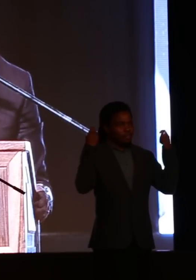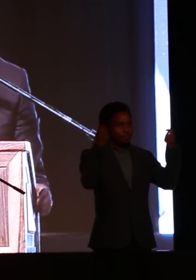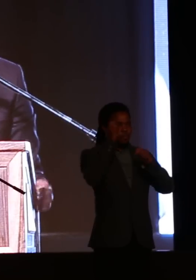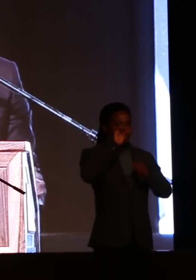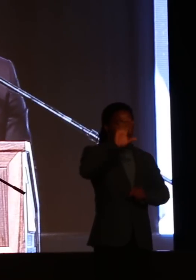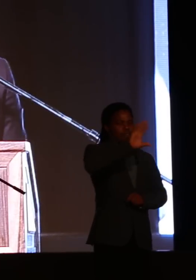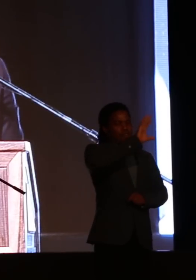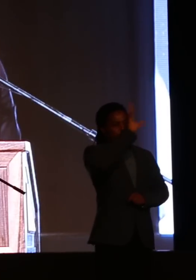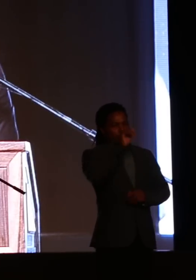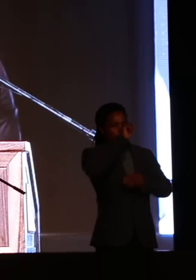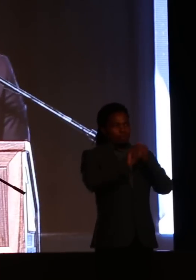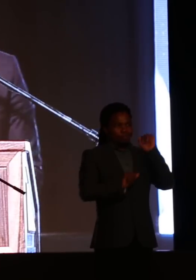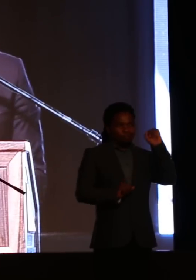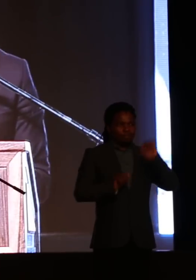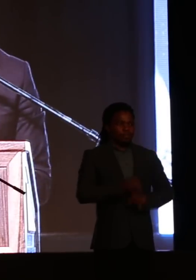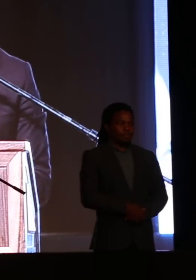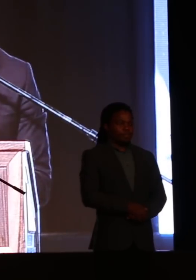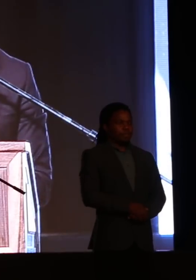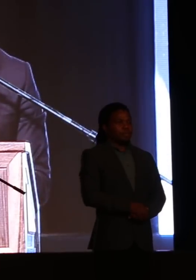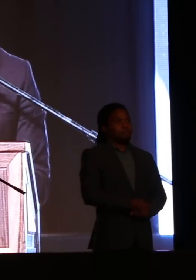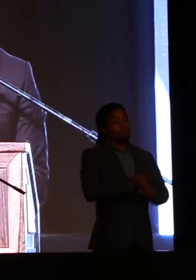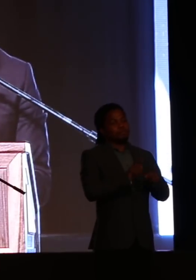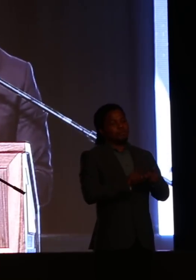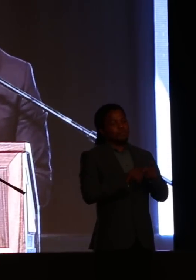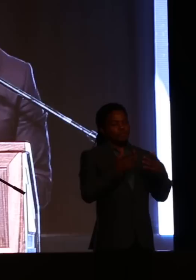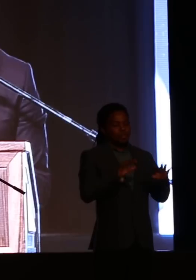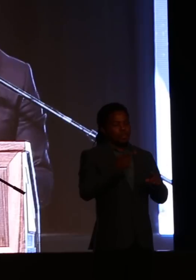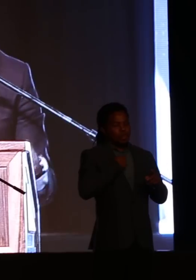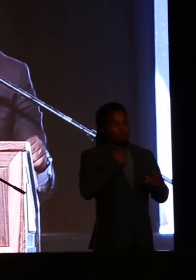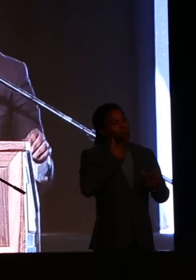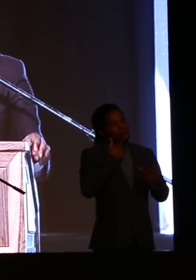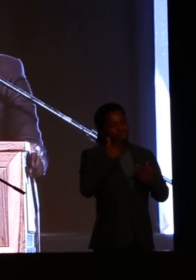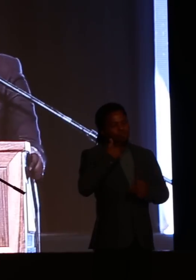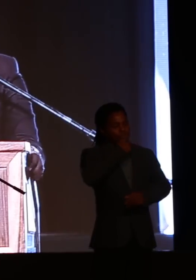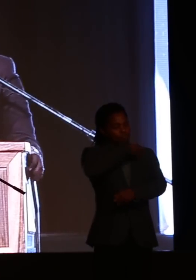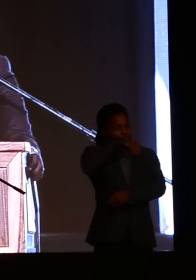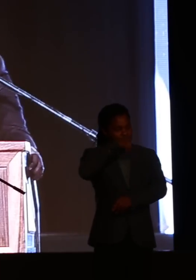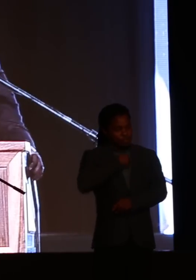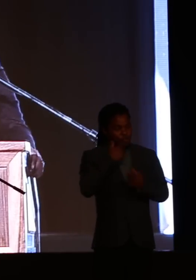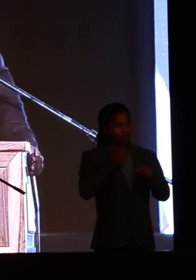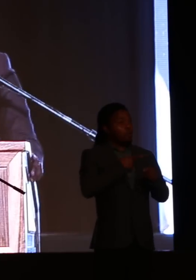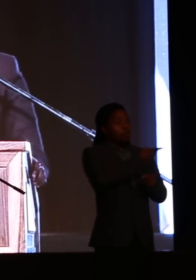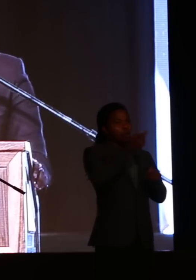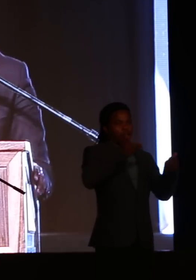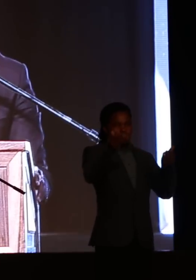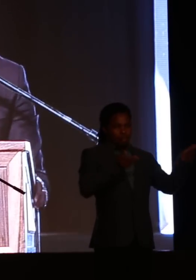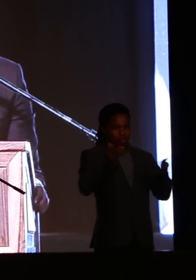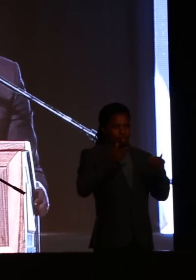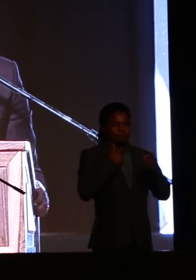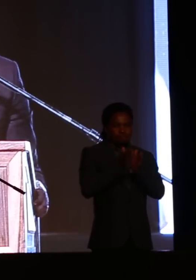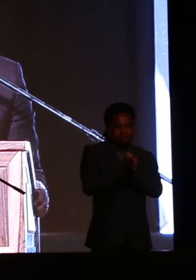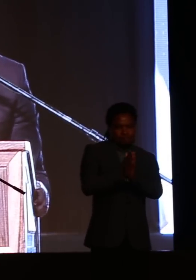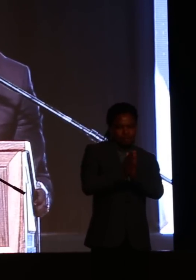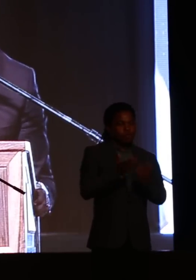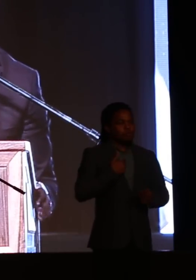Month. In the two minutes that have been assigned to me to welcome you, I'm going to ask for permission from the